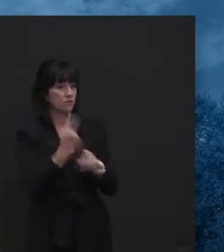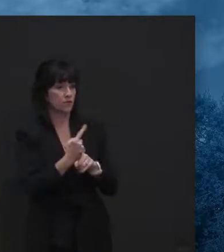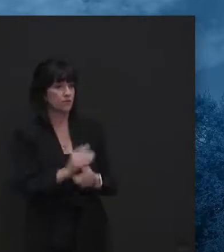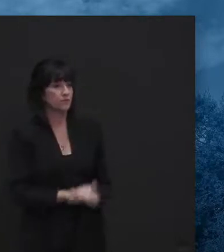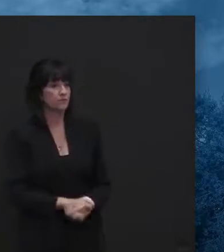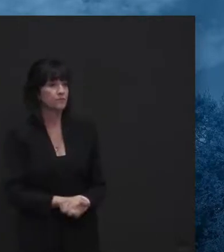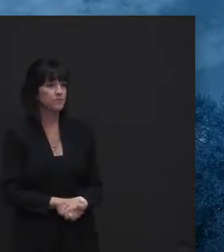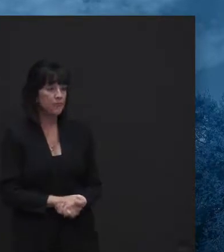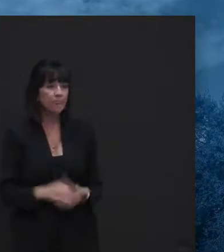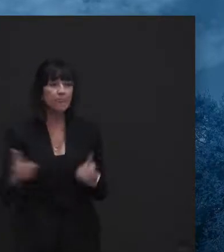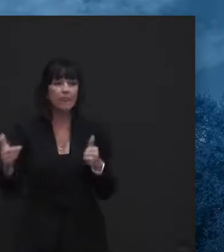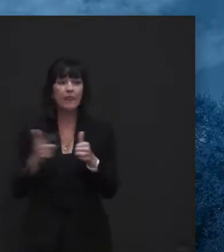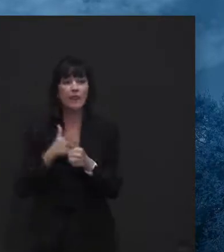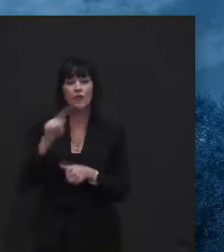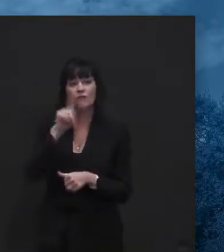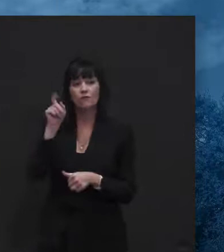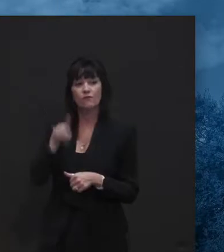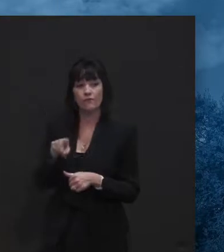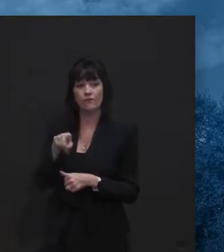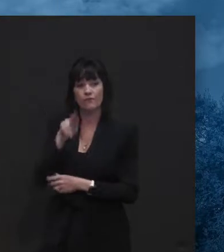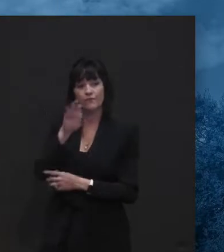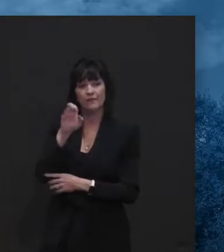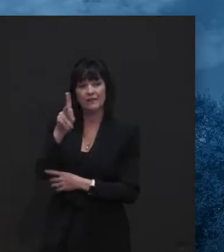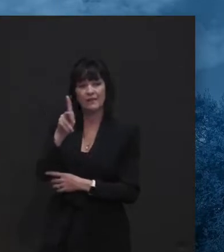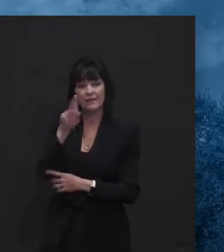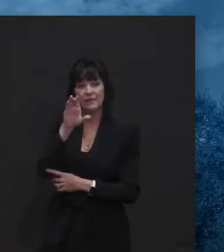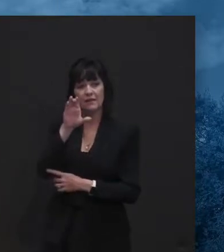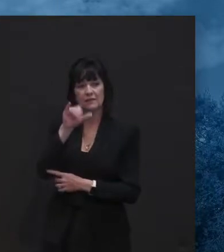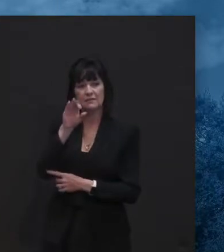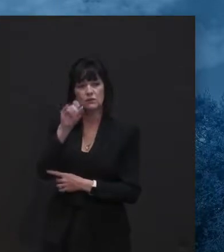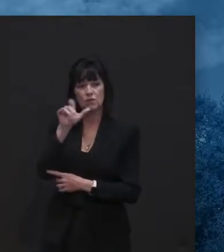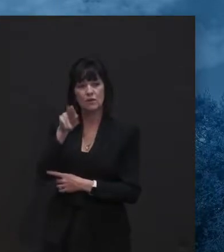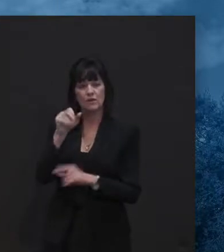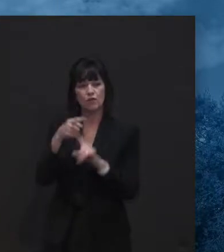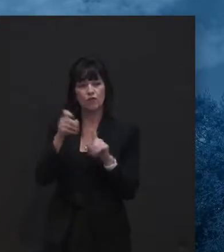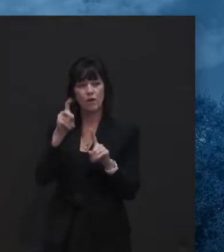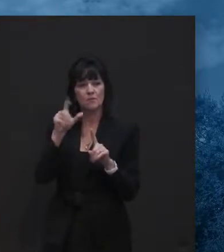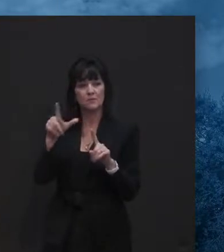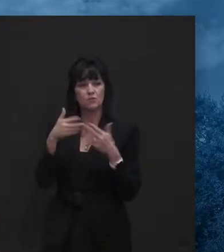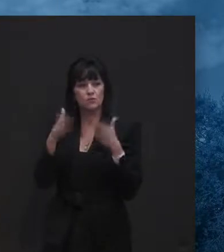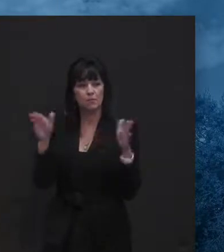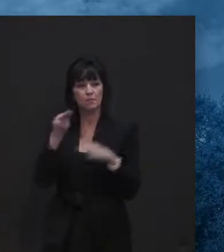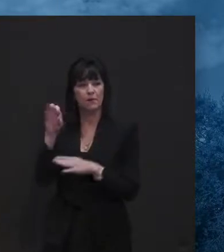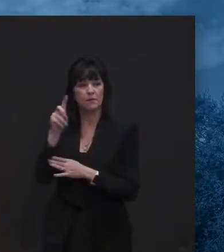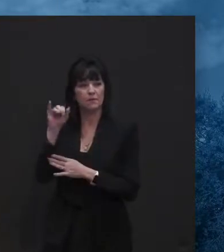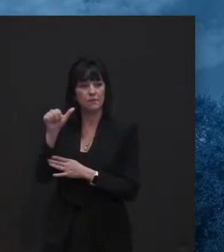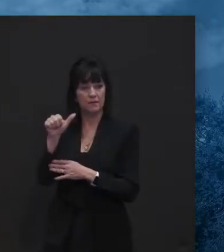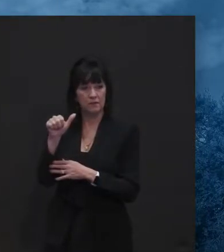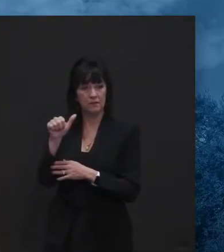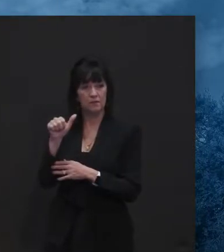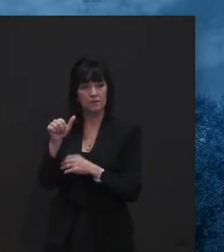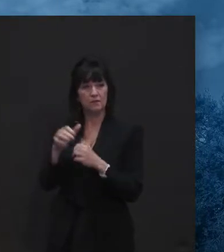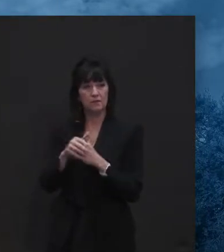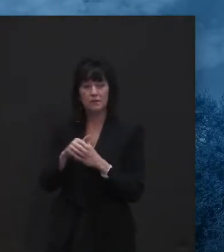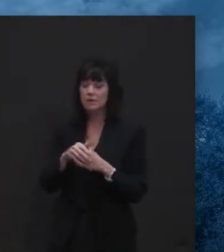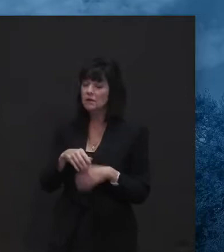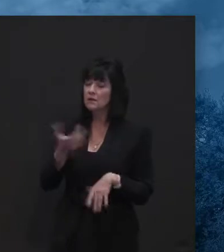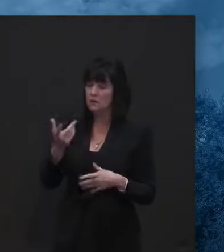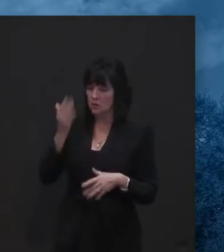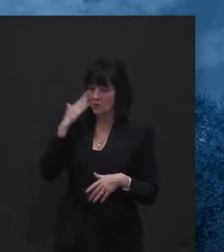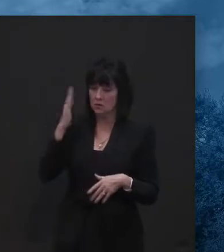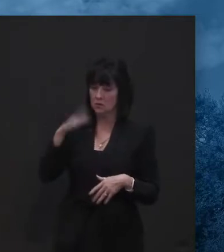All right. First question is from Nick Sciolino at Delaware Public Media. Is there concern COVID restrictions do more harm than good?